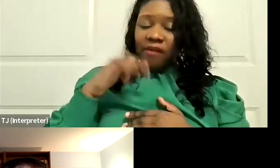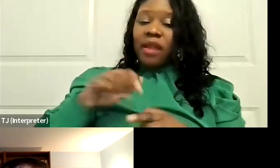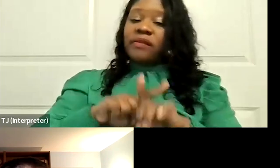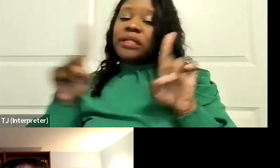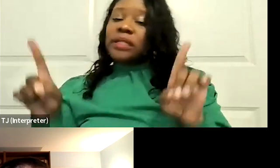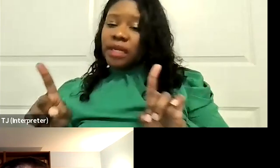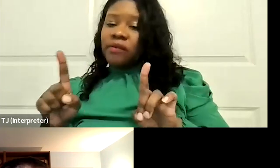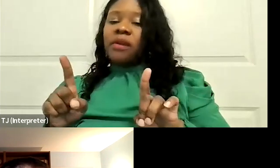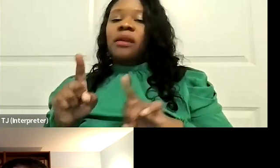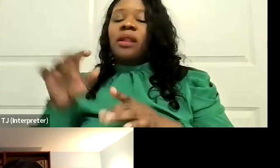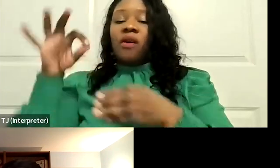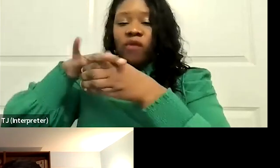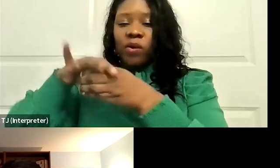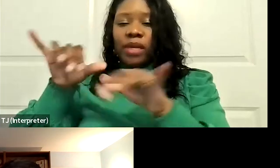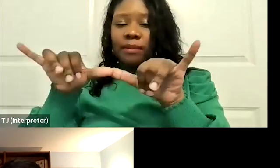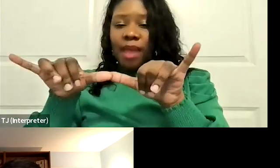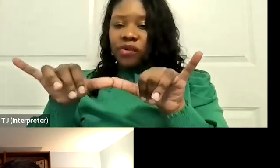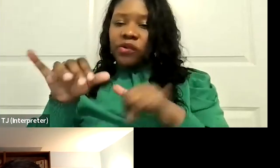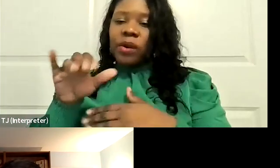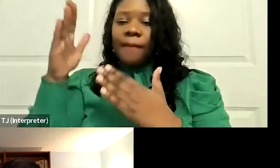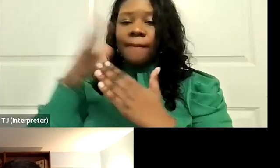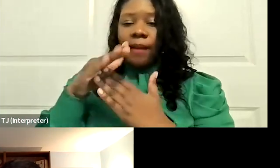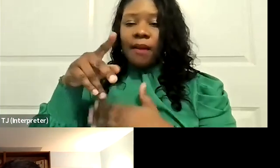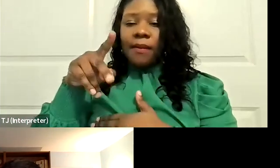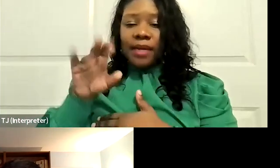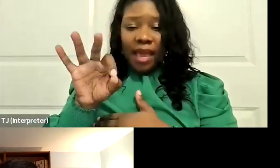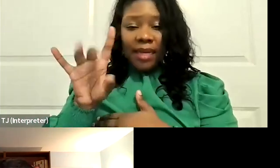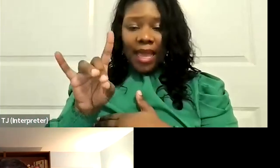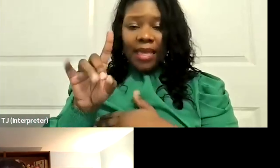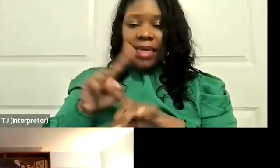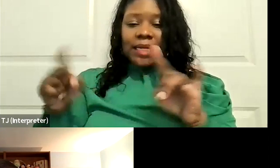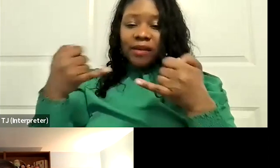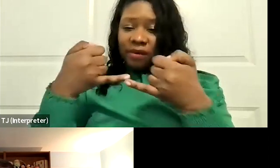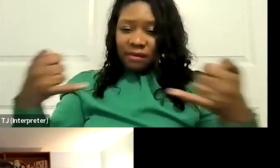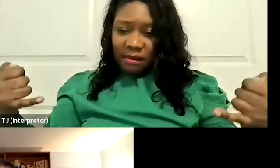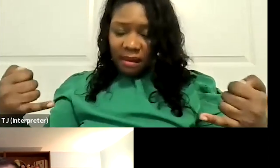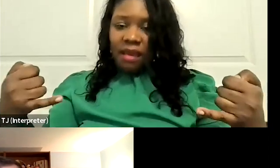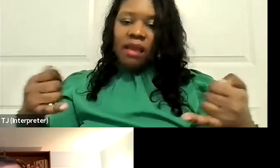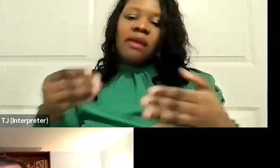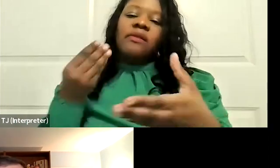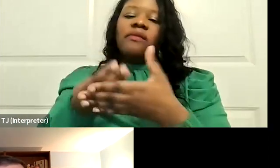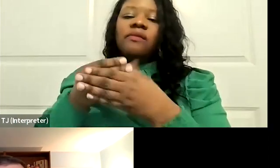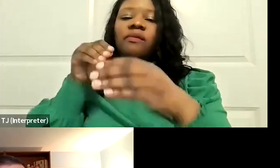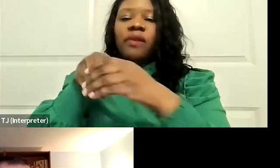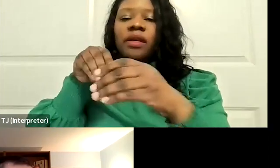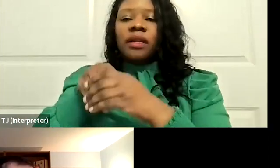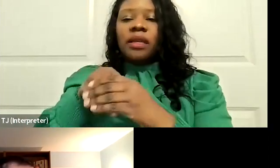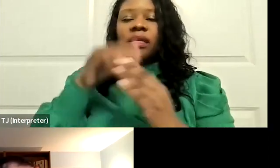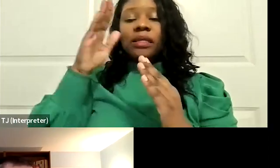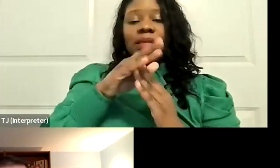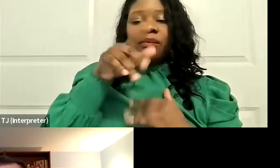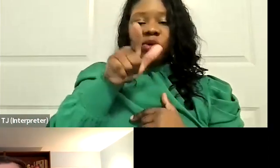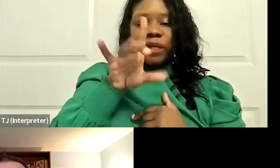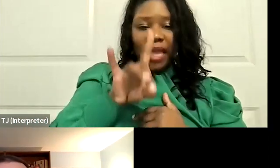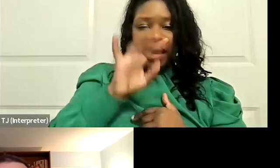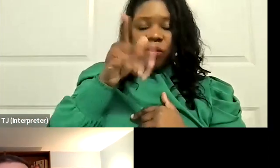98 that sets a baseline for local education agency funding, and Prop 28 will be 1% of that in any given year. So,